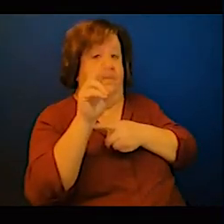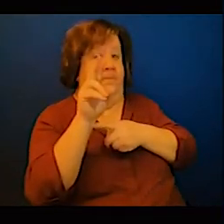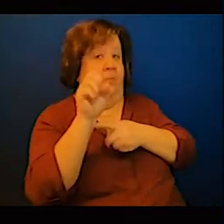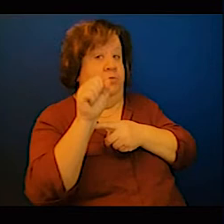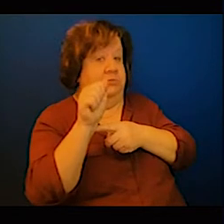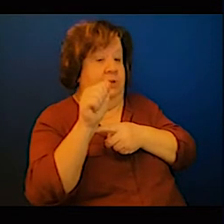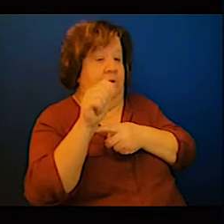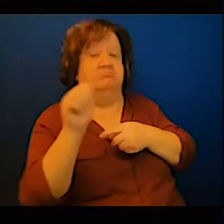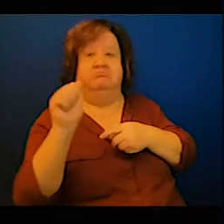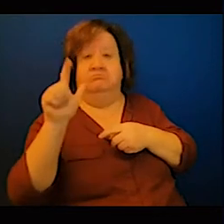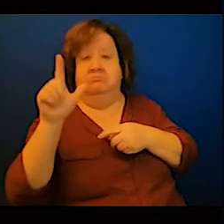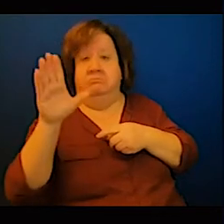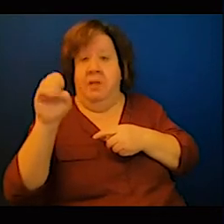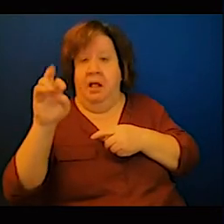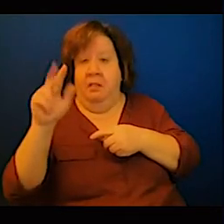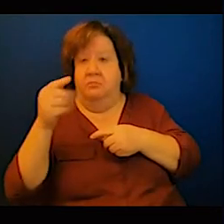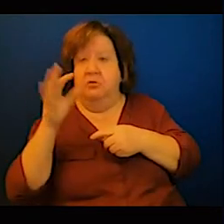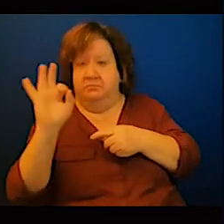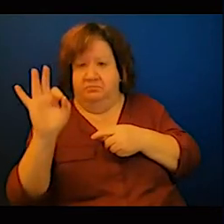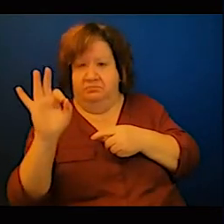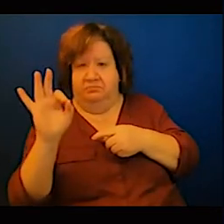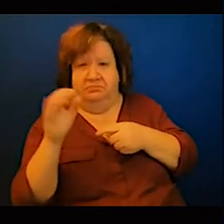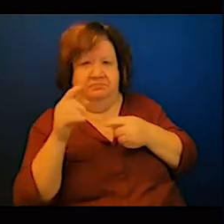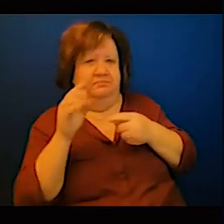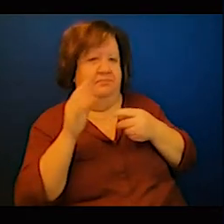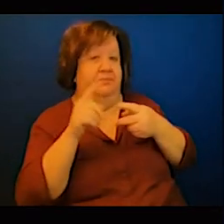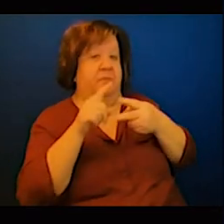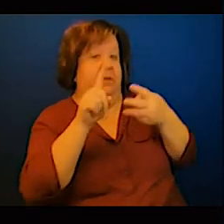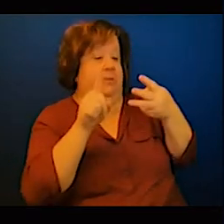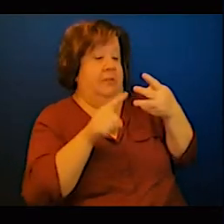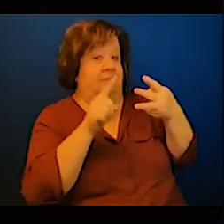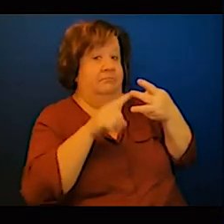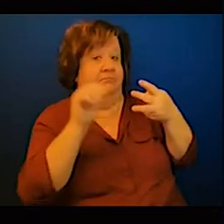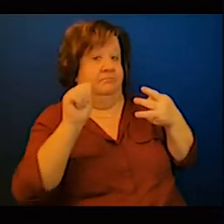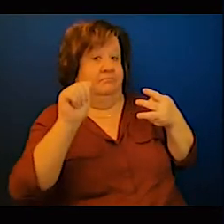Thanks, Bitsat. Not questions, but rather comments.